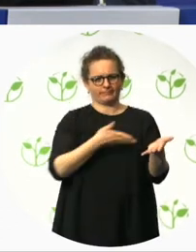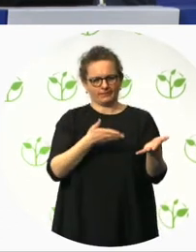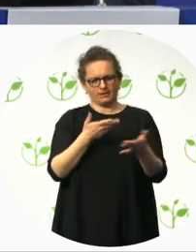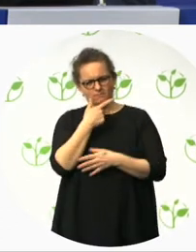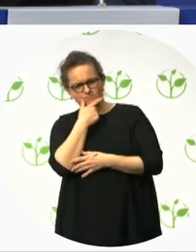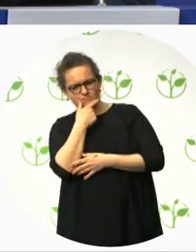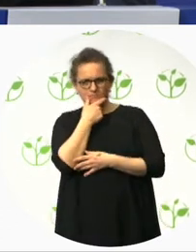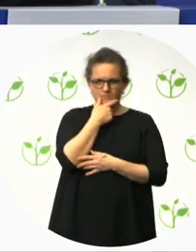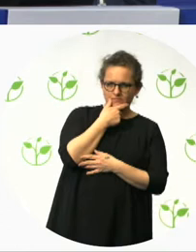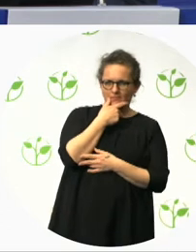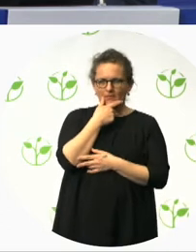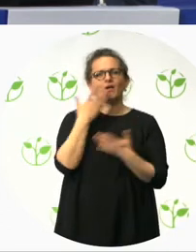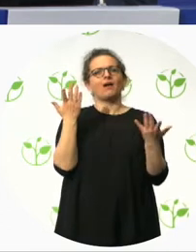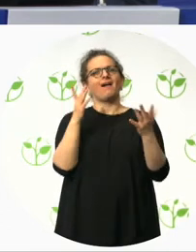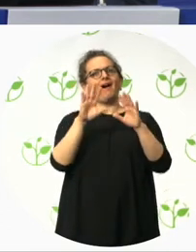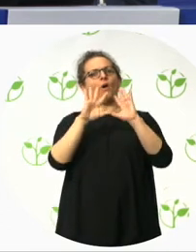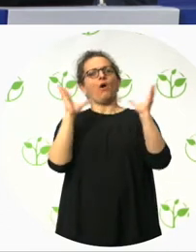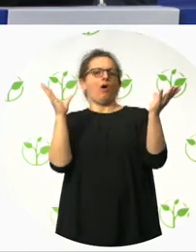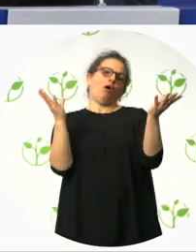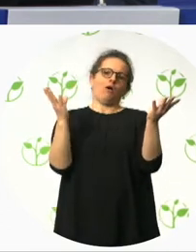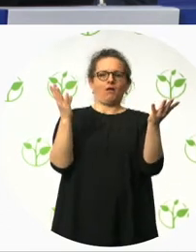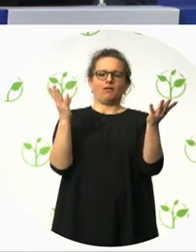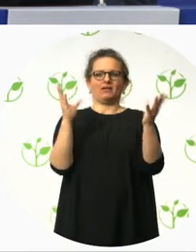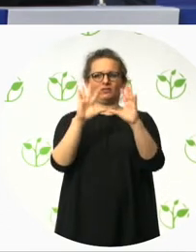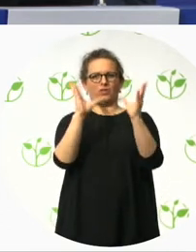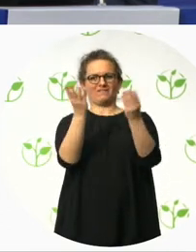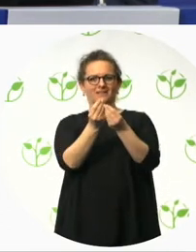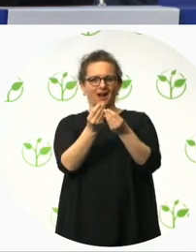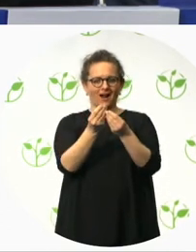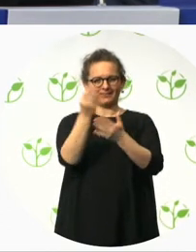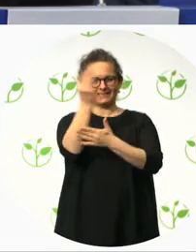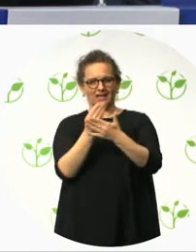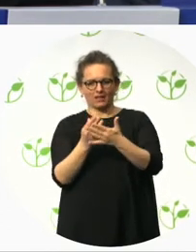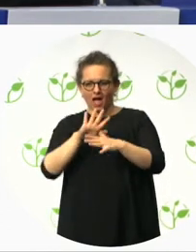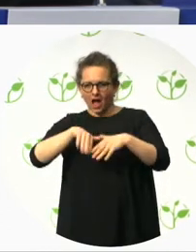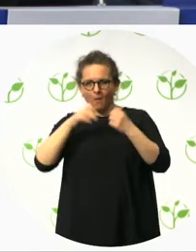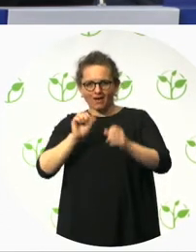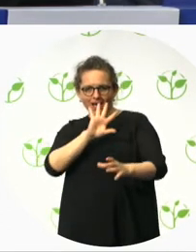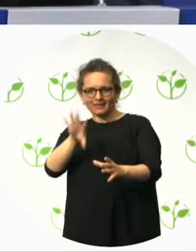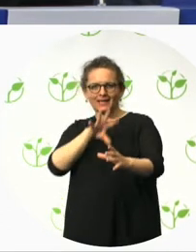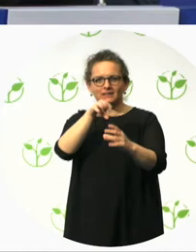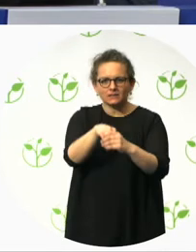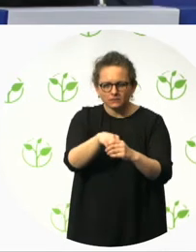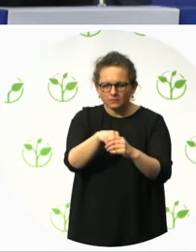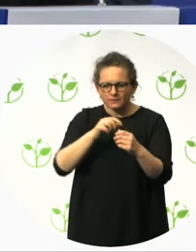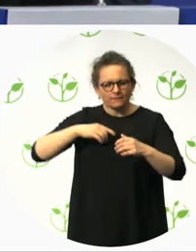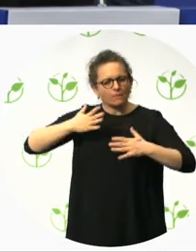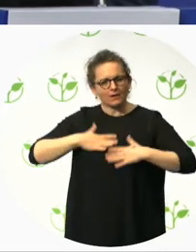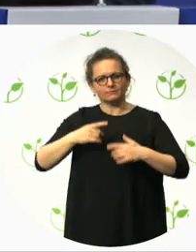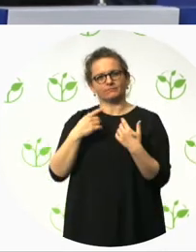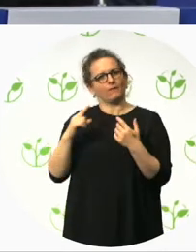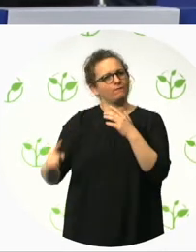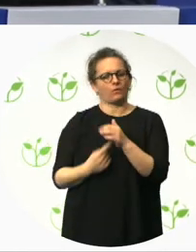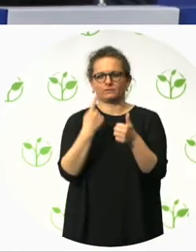at the idea of having a project at all. And that's where you embed it. And that's really my first key point. I have some key points that I'll pick up as I go through.